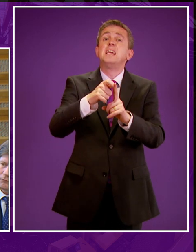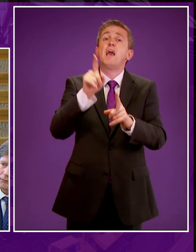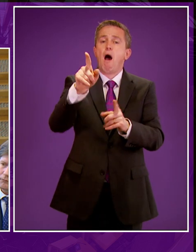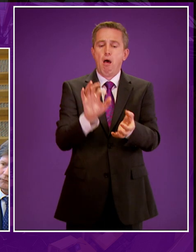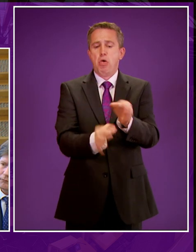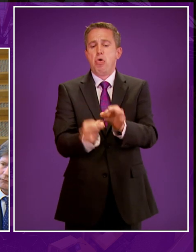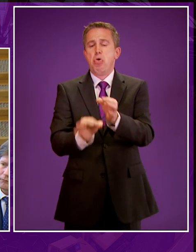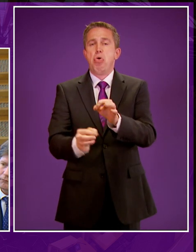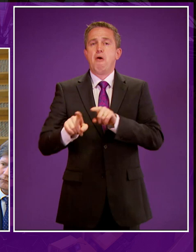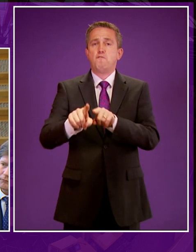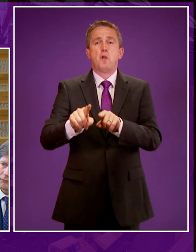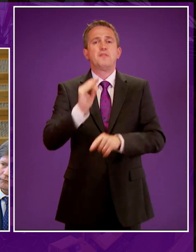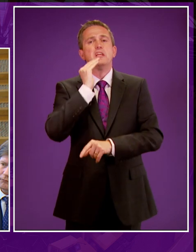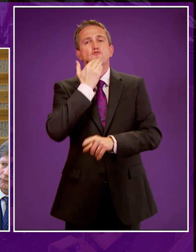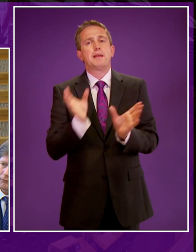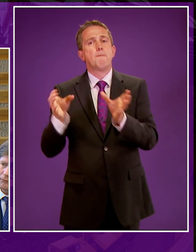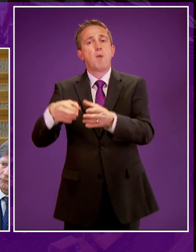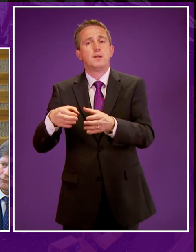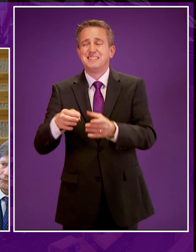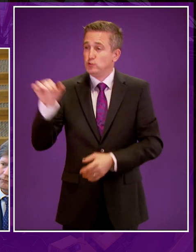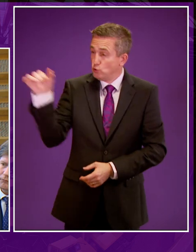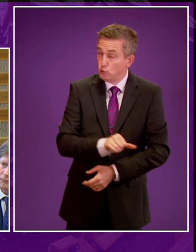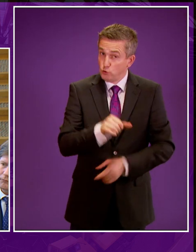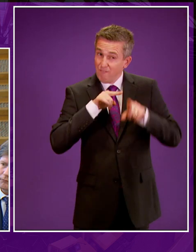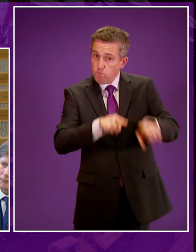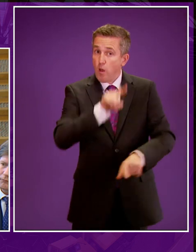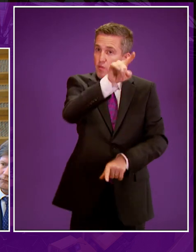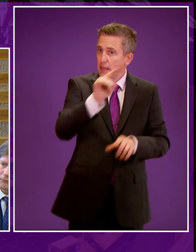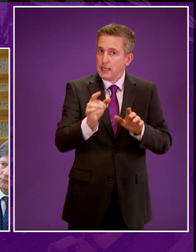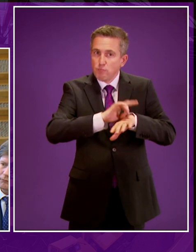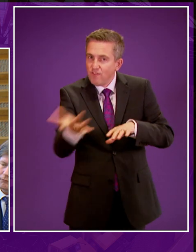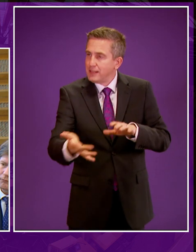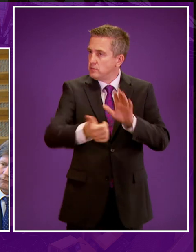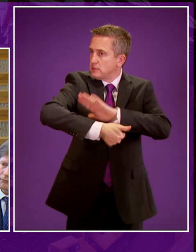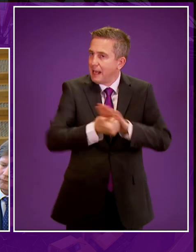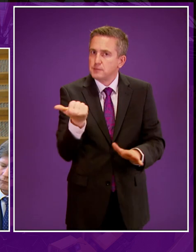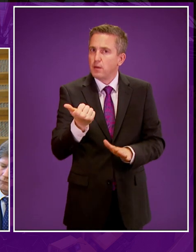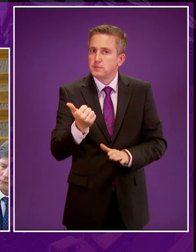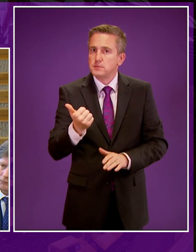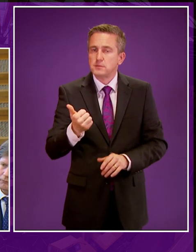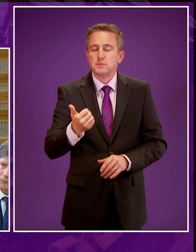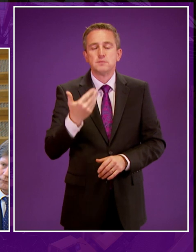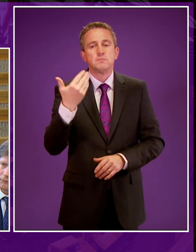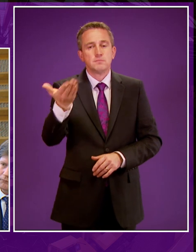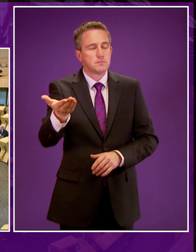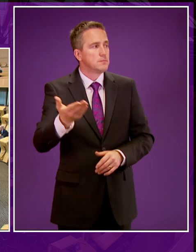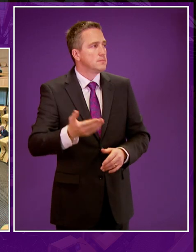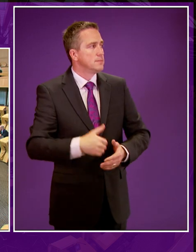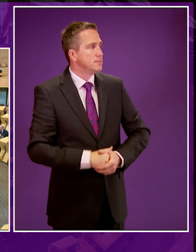tune of the Green Party, rather than listening to the experts and listening to the science. I will give way to Claudia